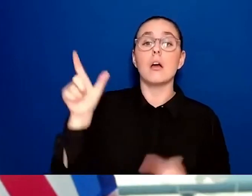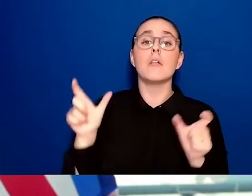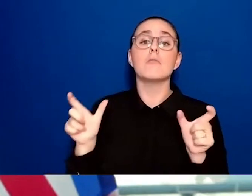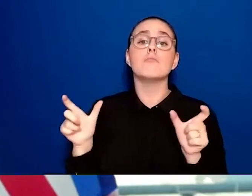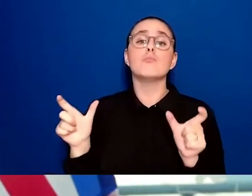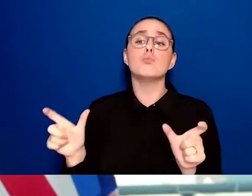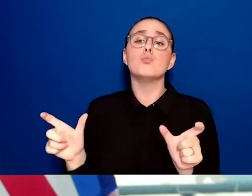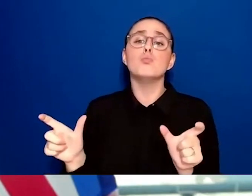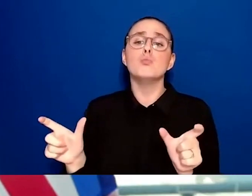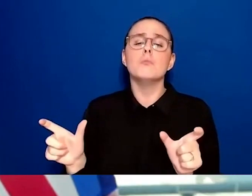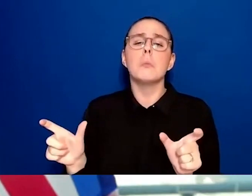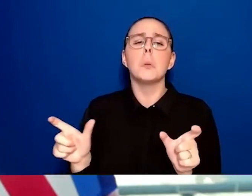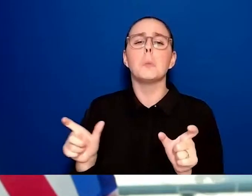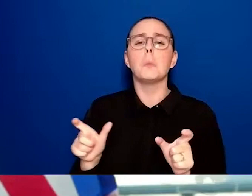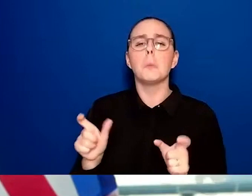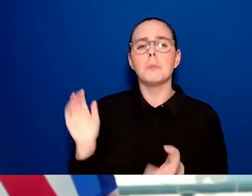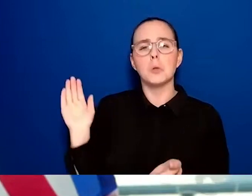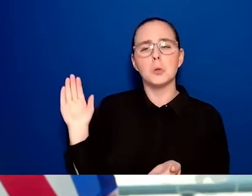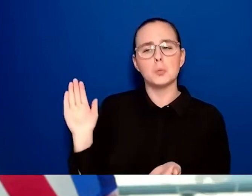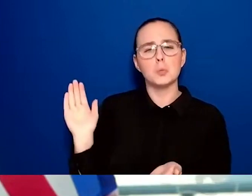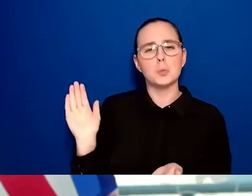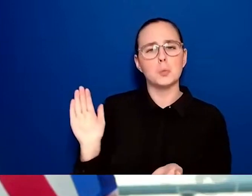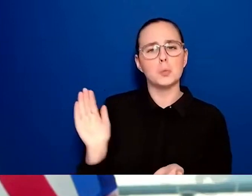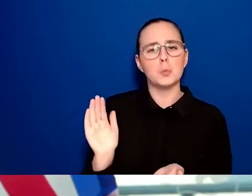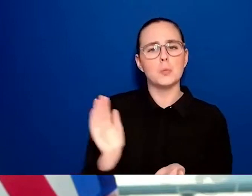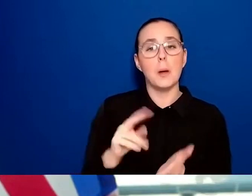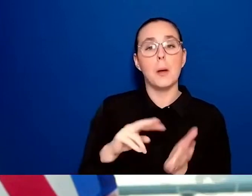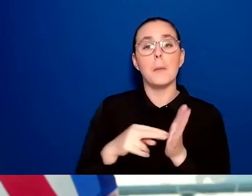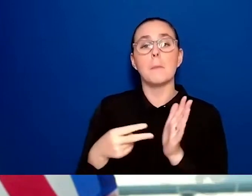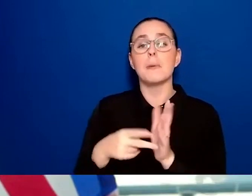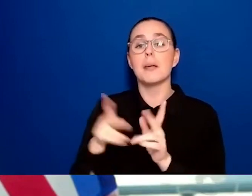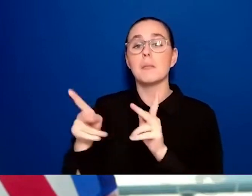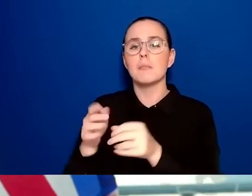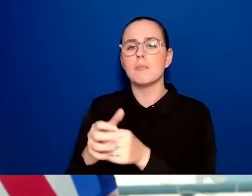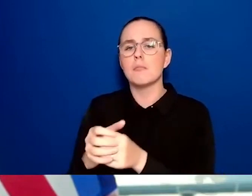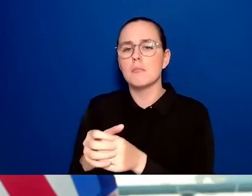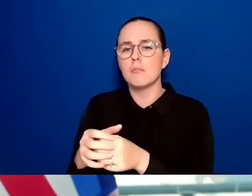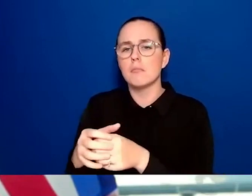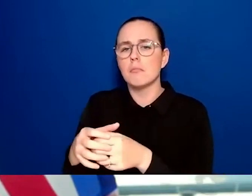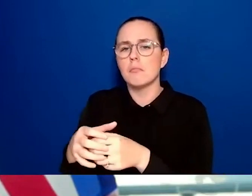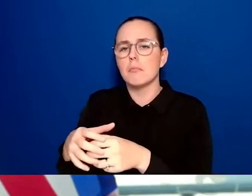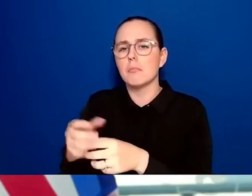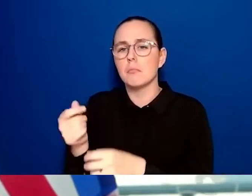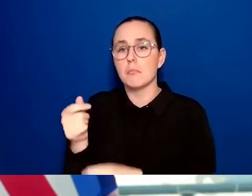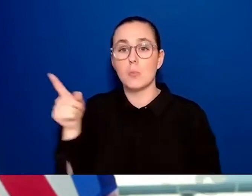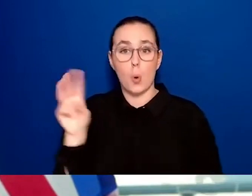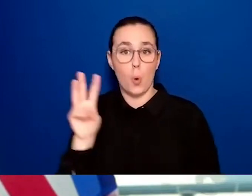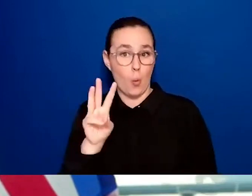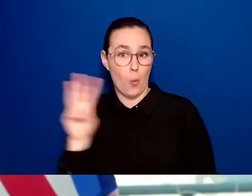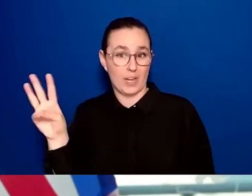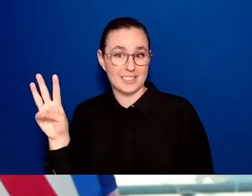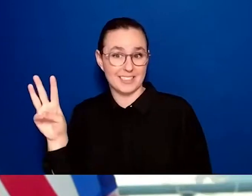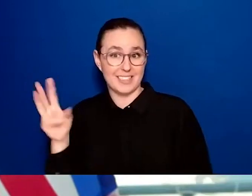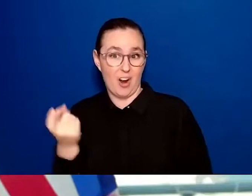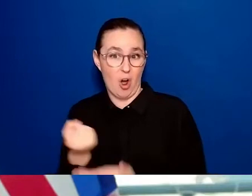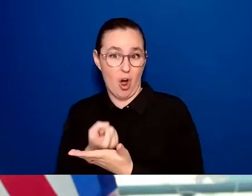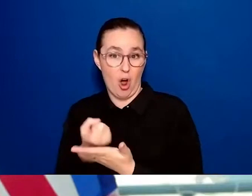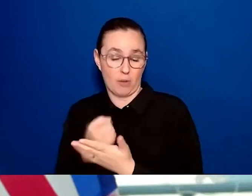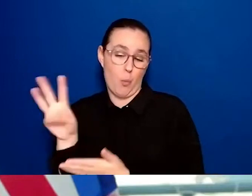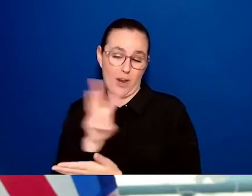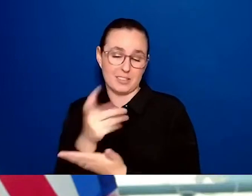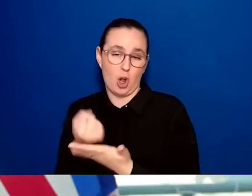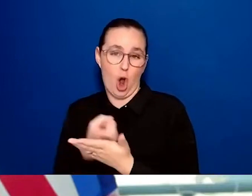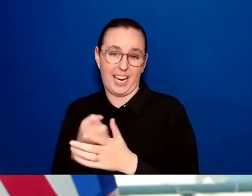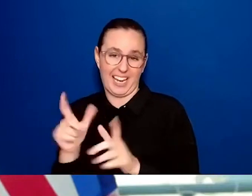allow the capacity limits for events, and yes, the Western Hockey League is one of them, to align with